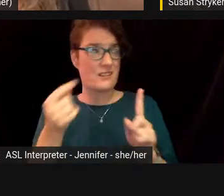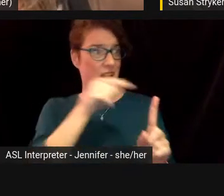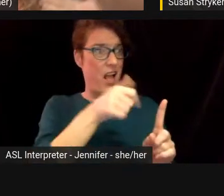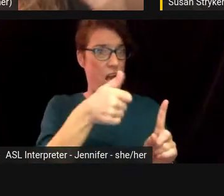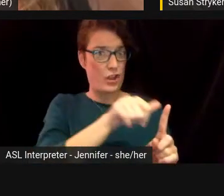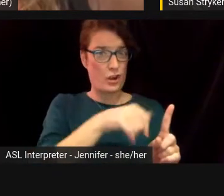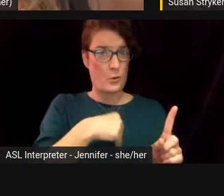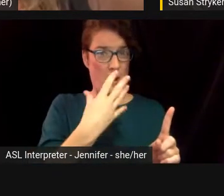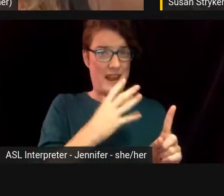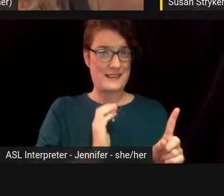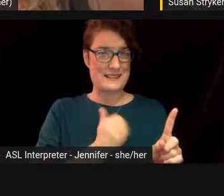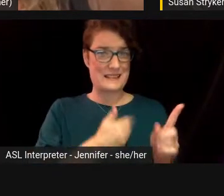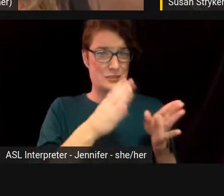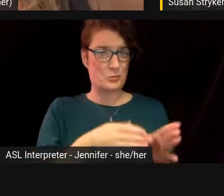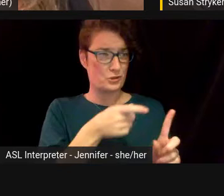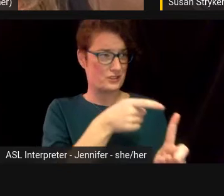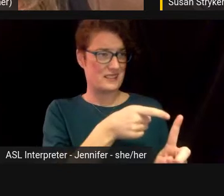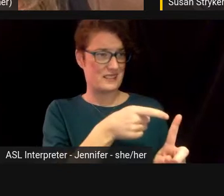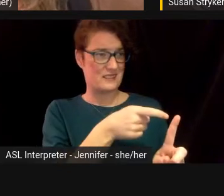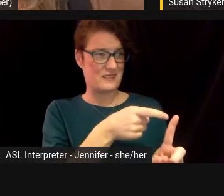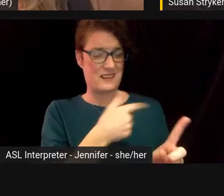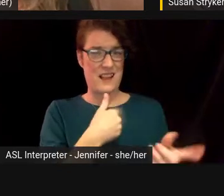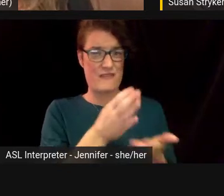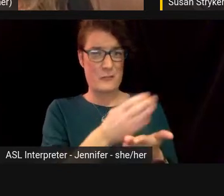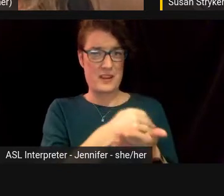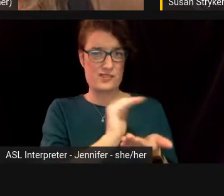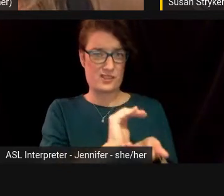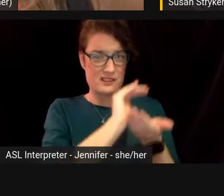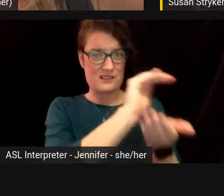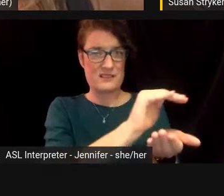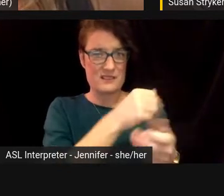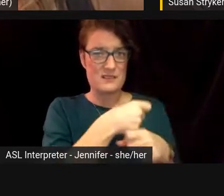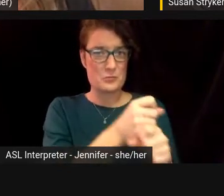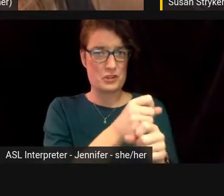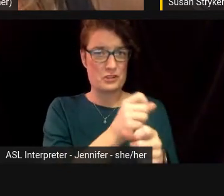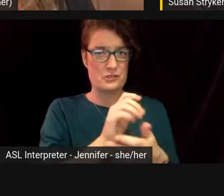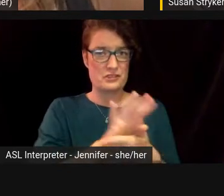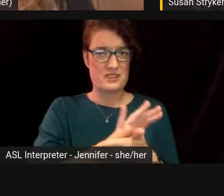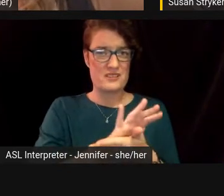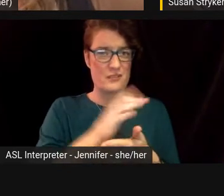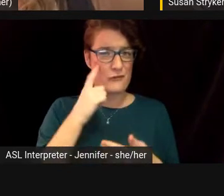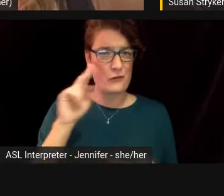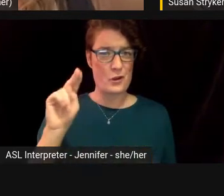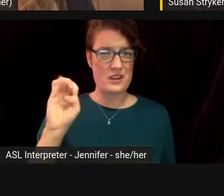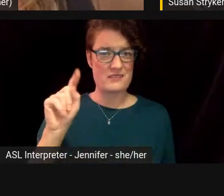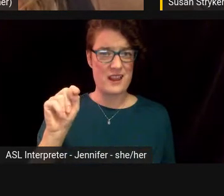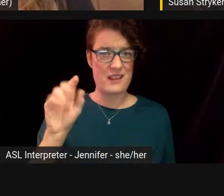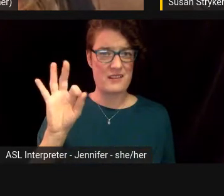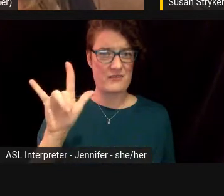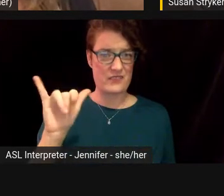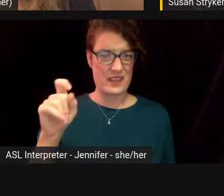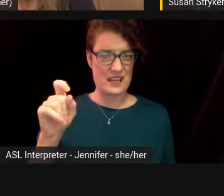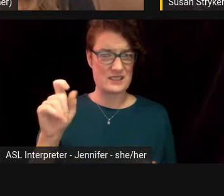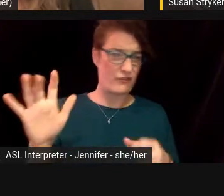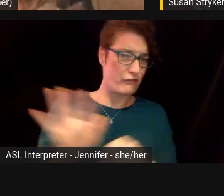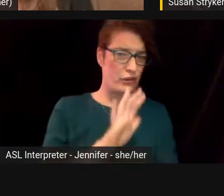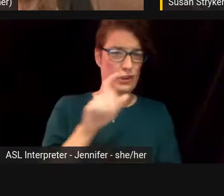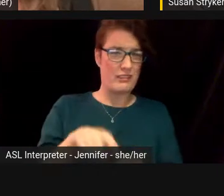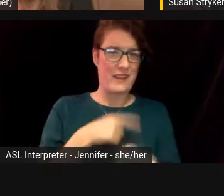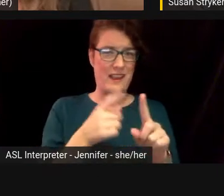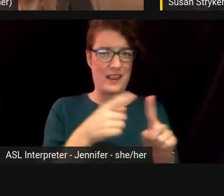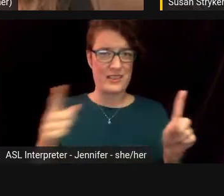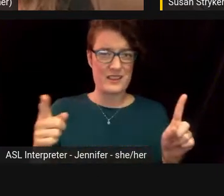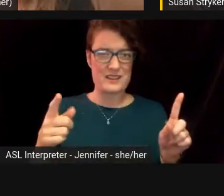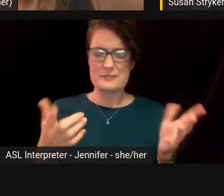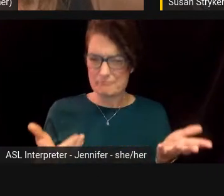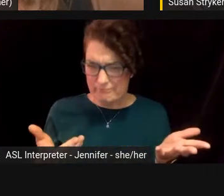and white gets, you know, the budget to produce a Netflix documentary that's feature-length. So, I would love